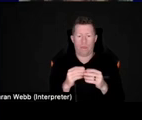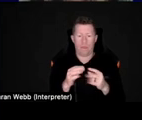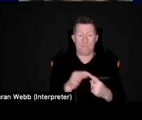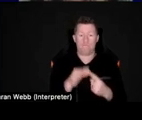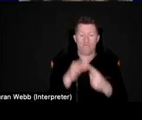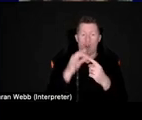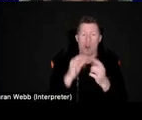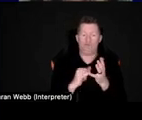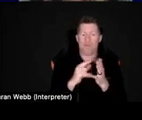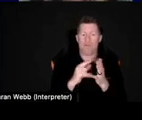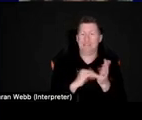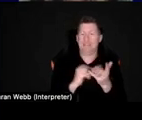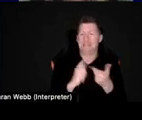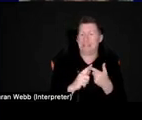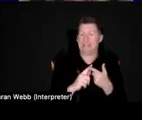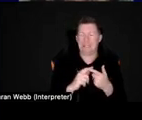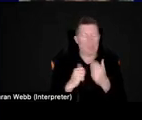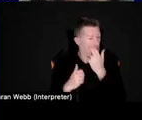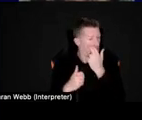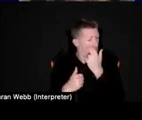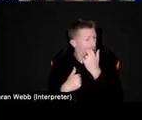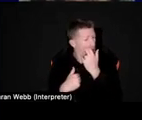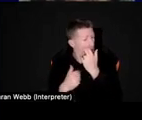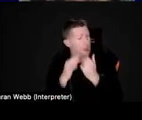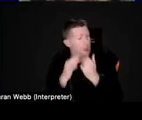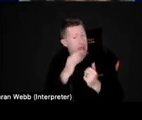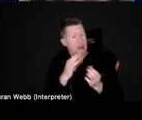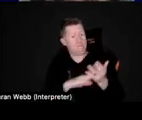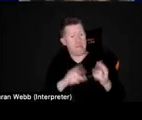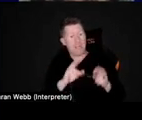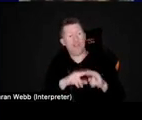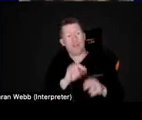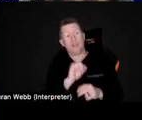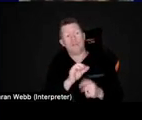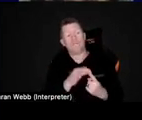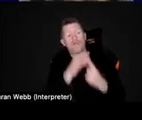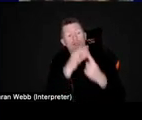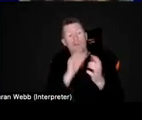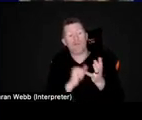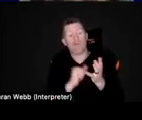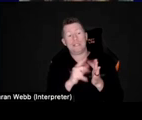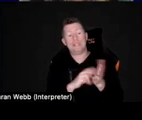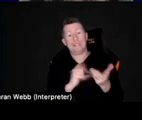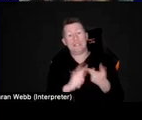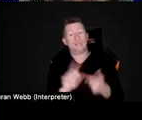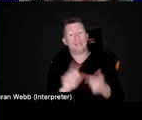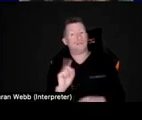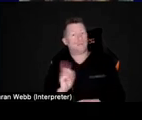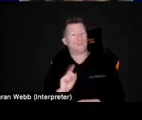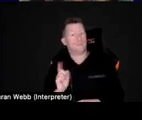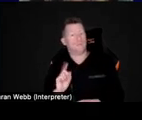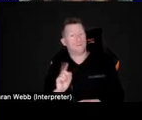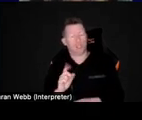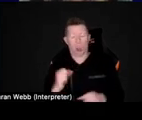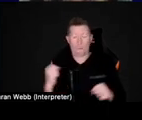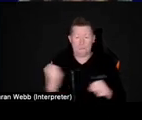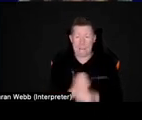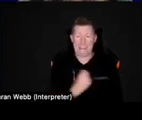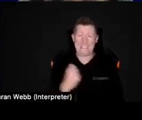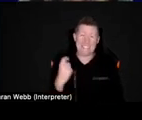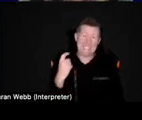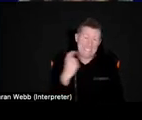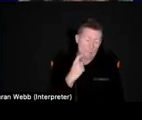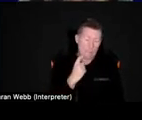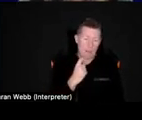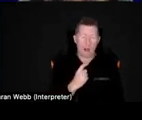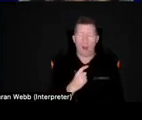commonly ask parents, what do you think their primary senses? So again, making something really, really simple and easy,